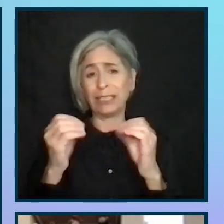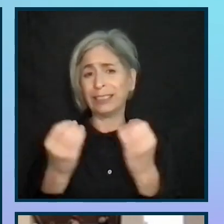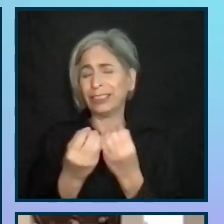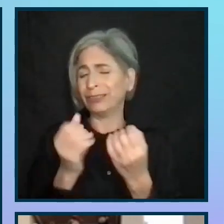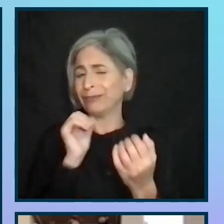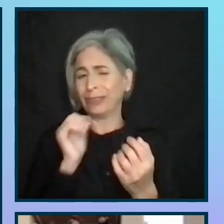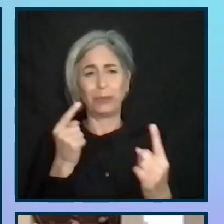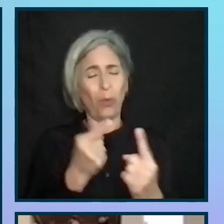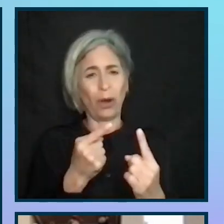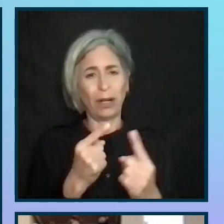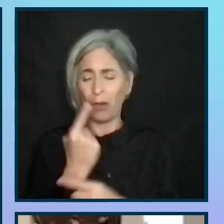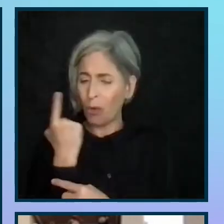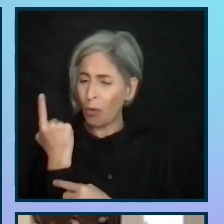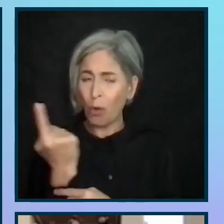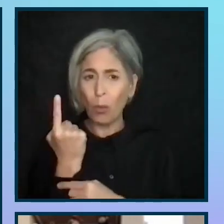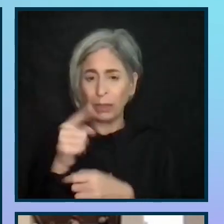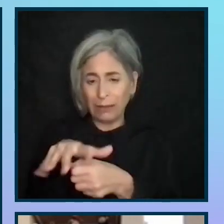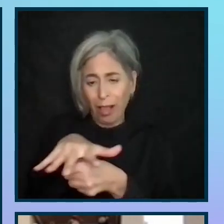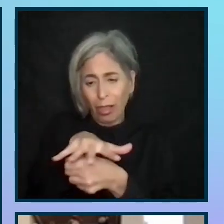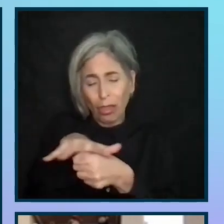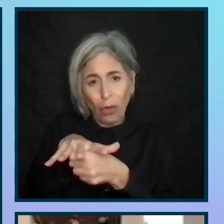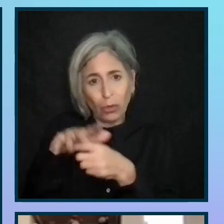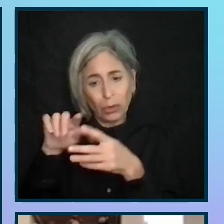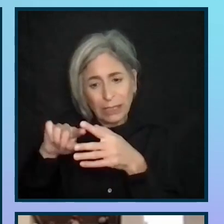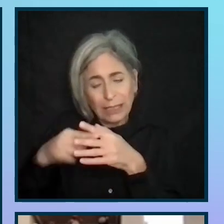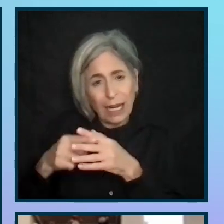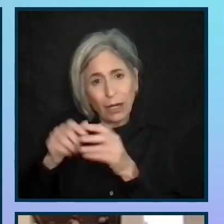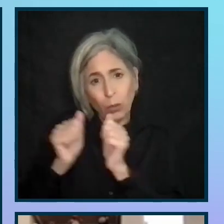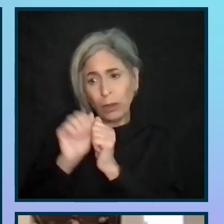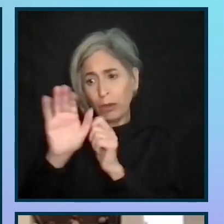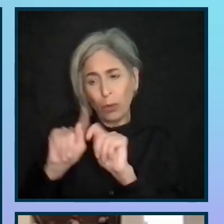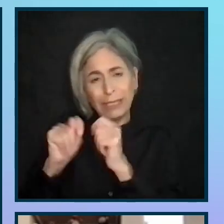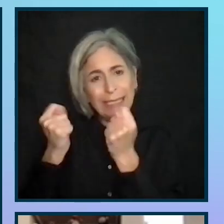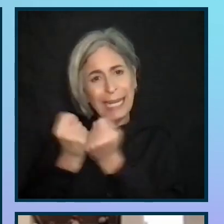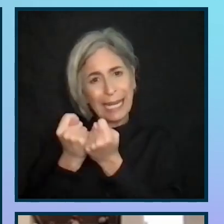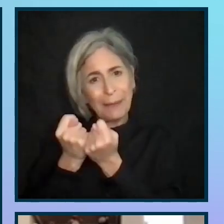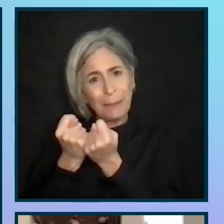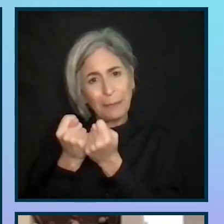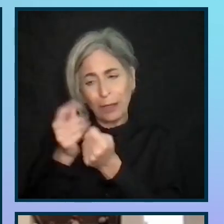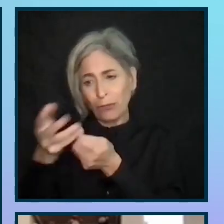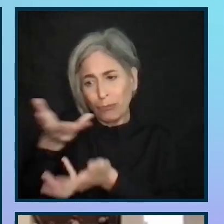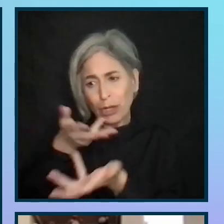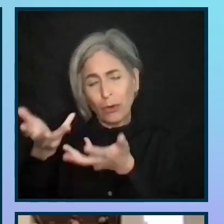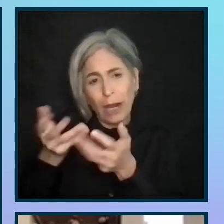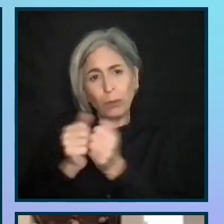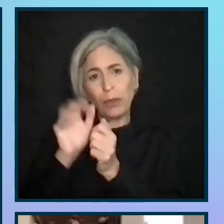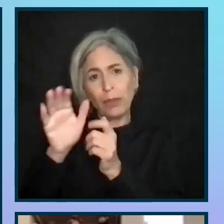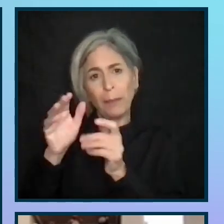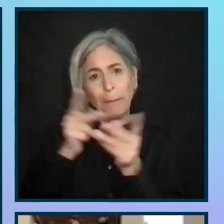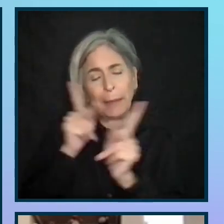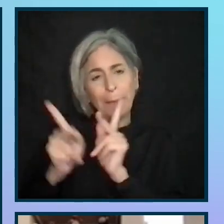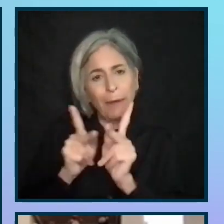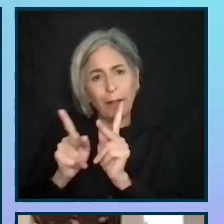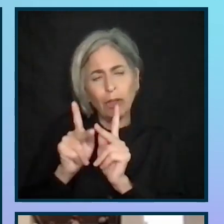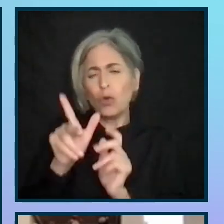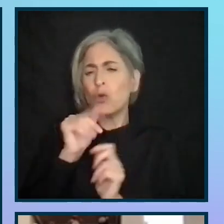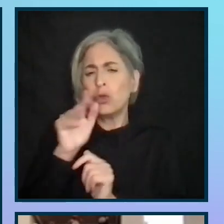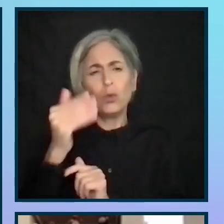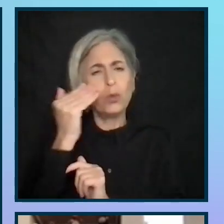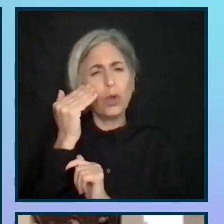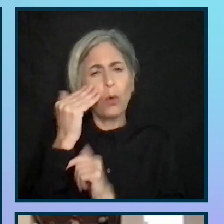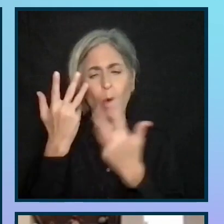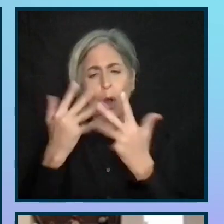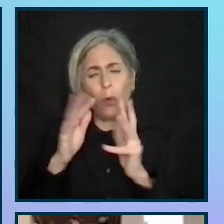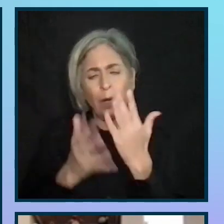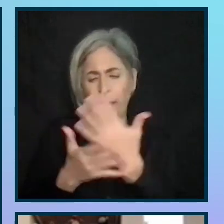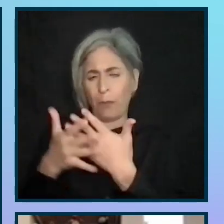You can always think local. Start with your team and the teams you interact with. Who do you know who already